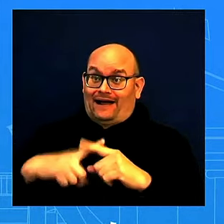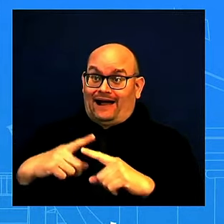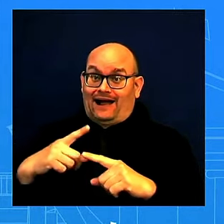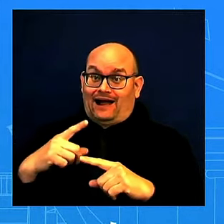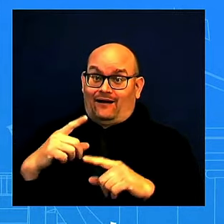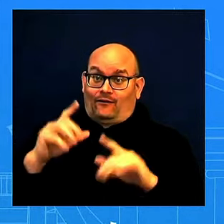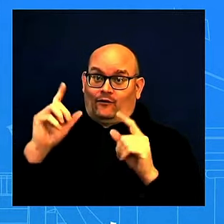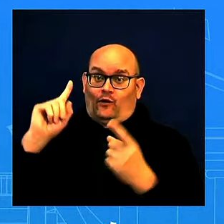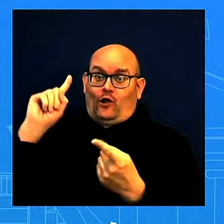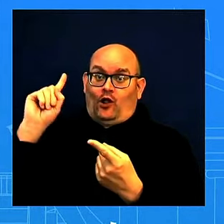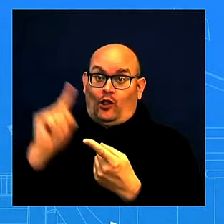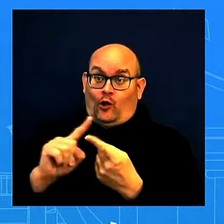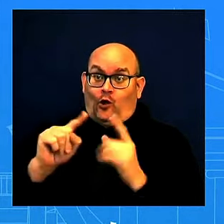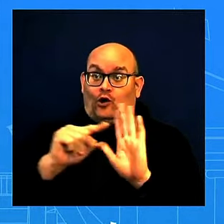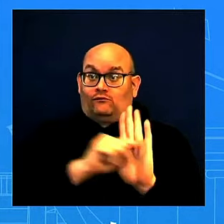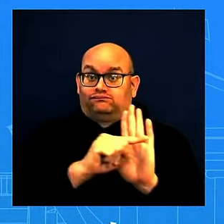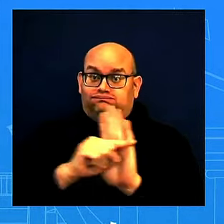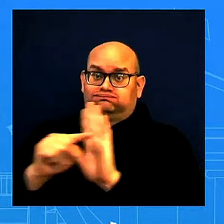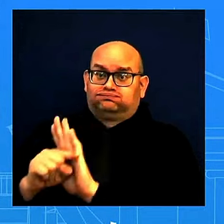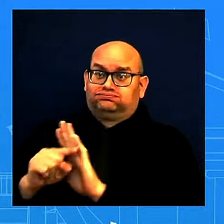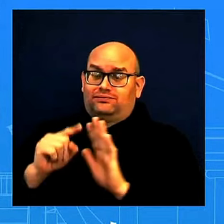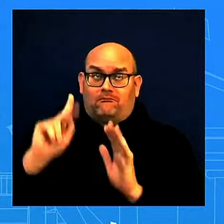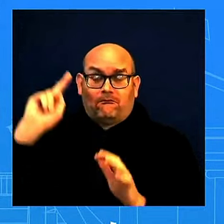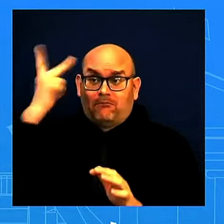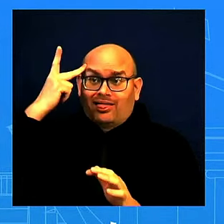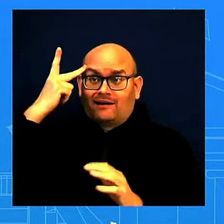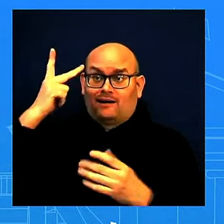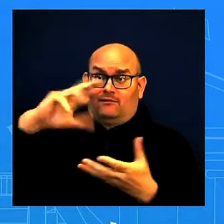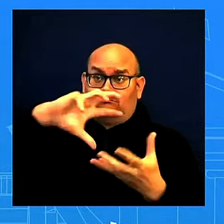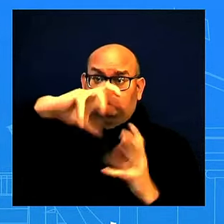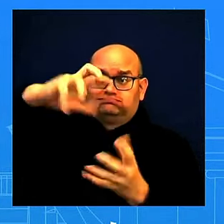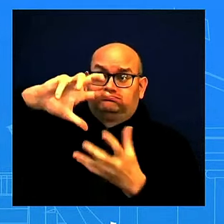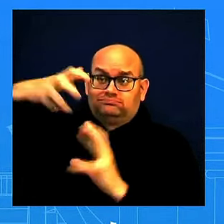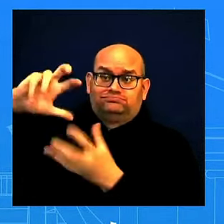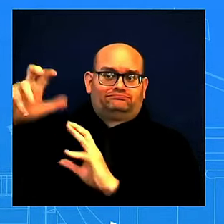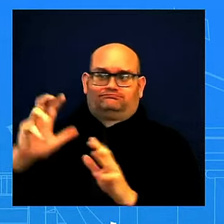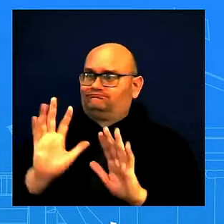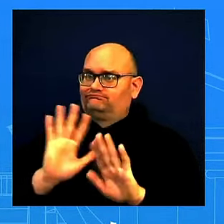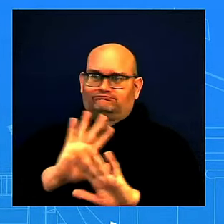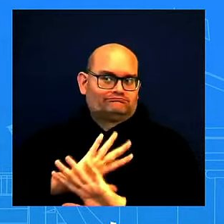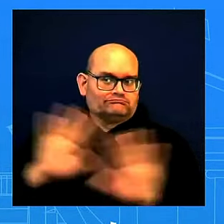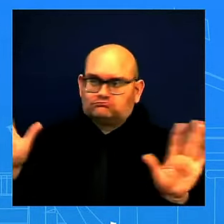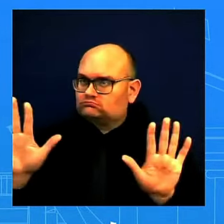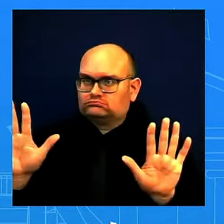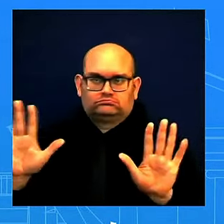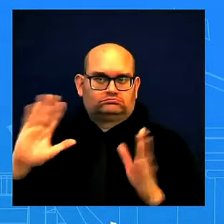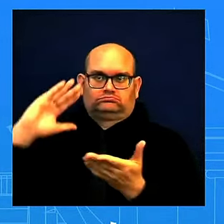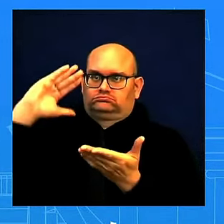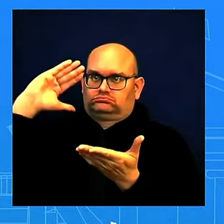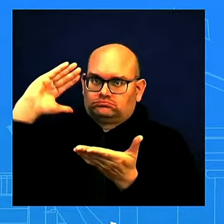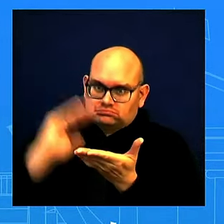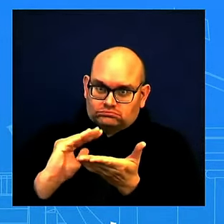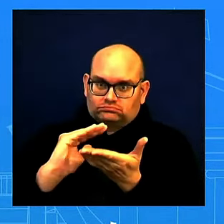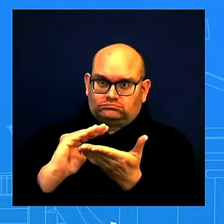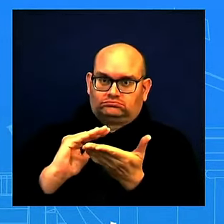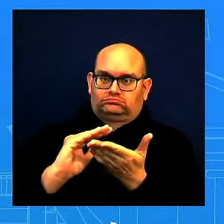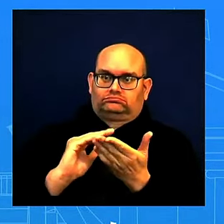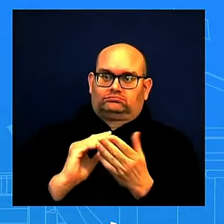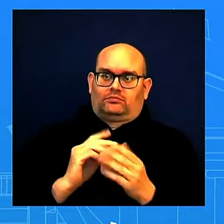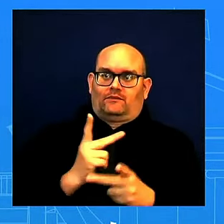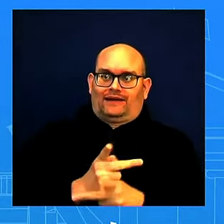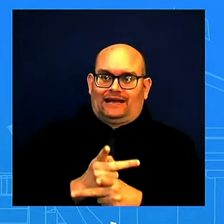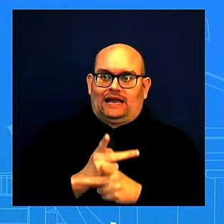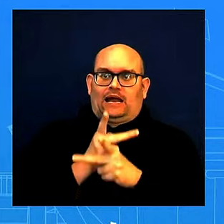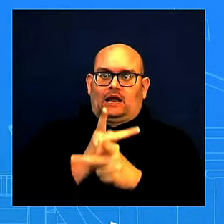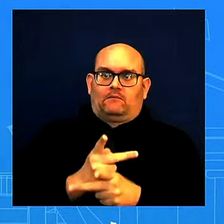political rhetoric and the importance of doing that. It is important, important that we be very mindful of what we say.